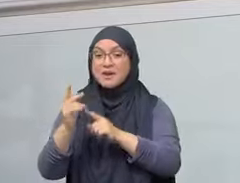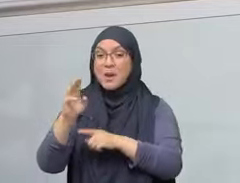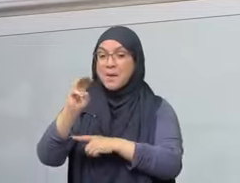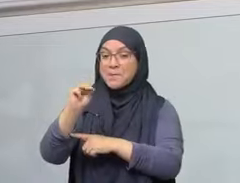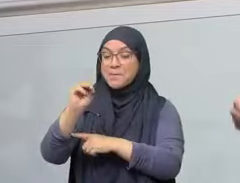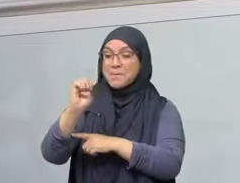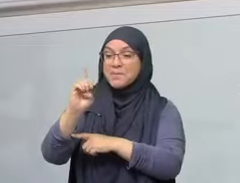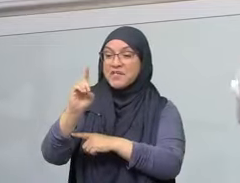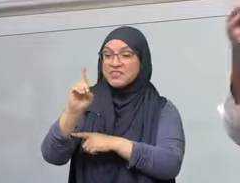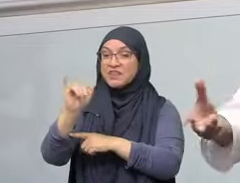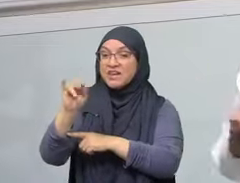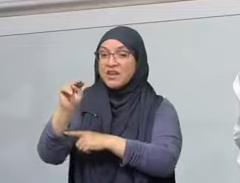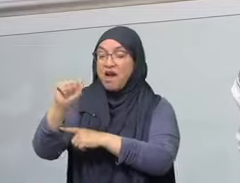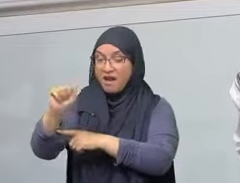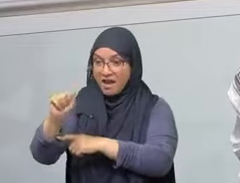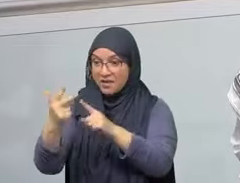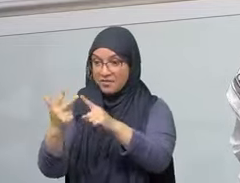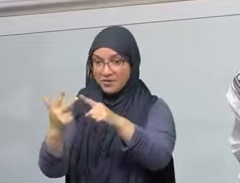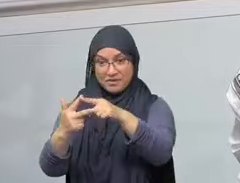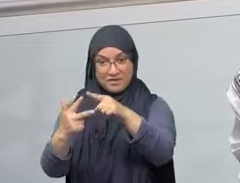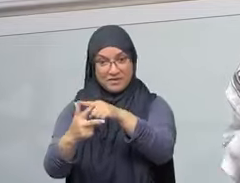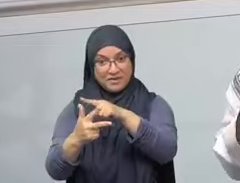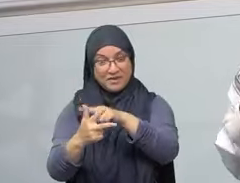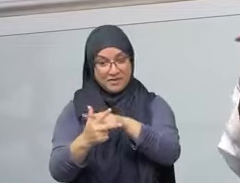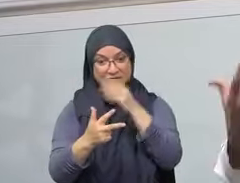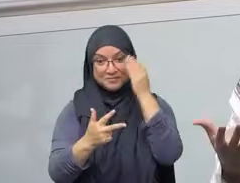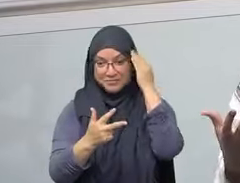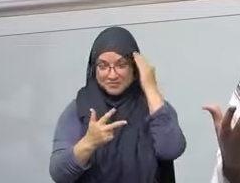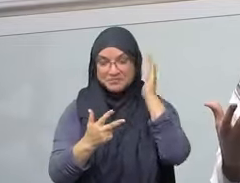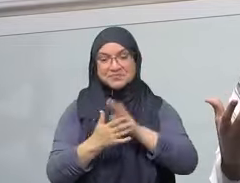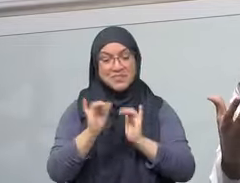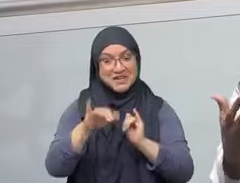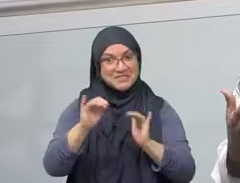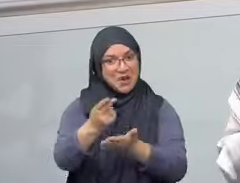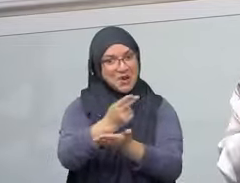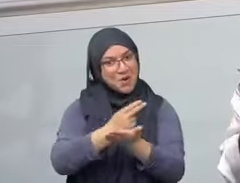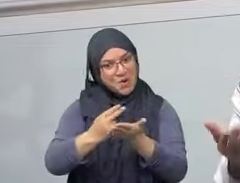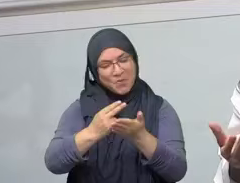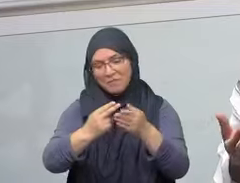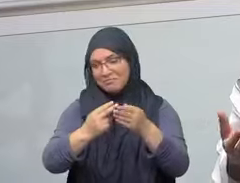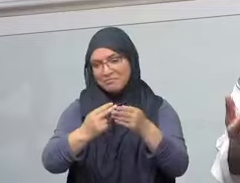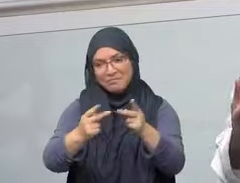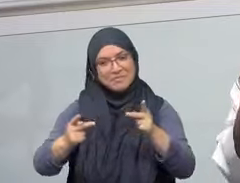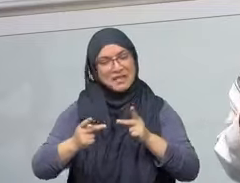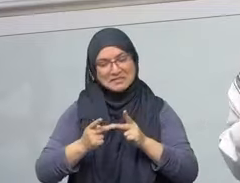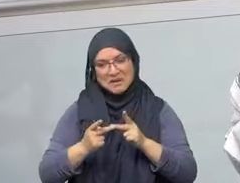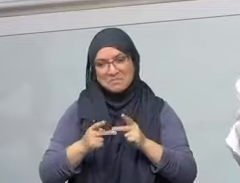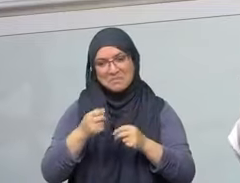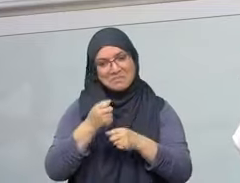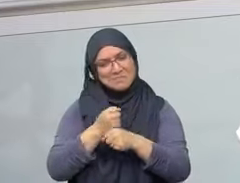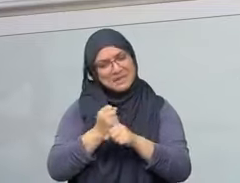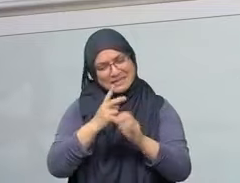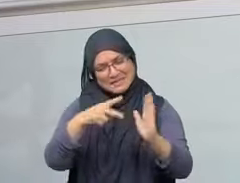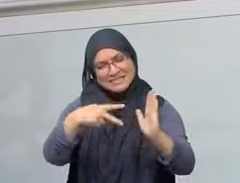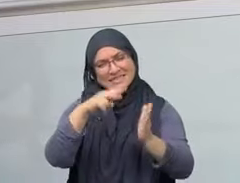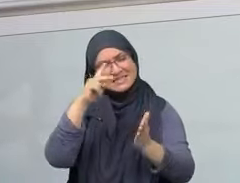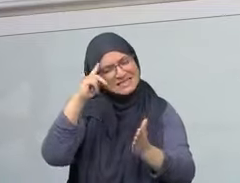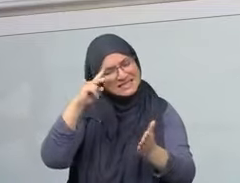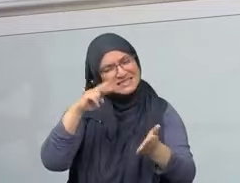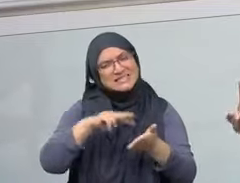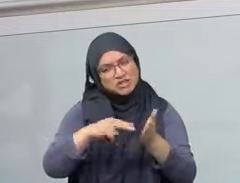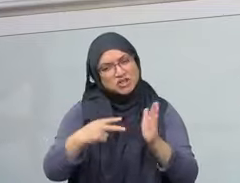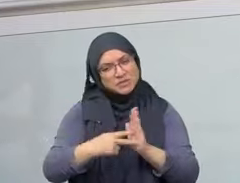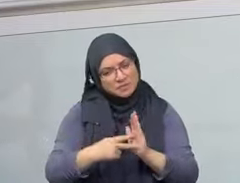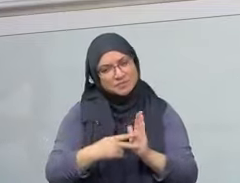two, the virtue of the struggle to get to that place. So when we think about hajj, which has the reward of purifying us from our